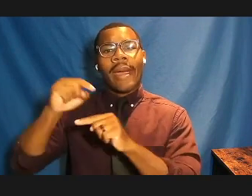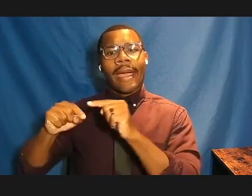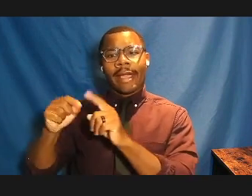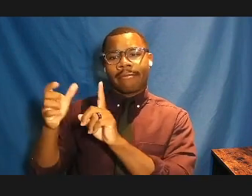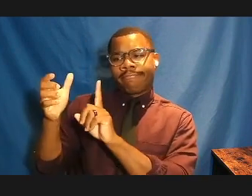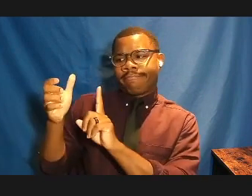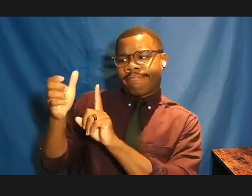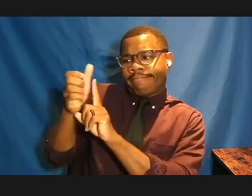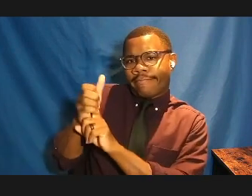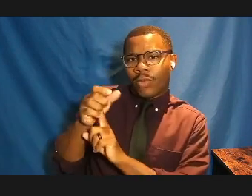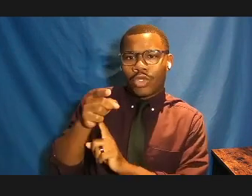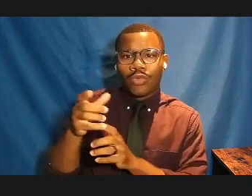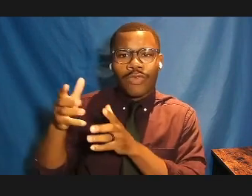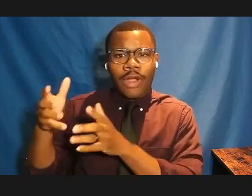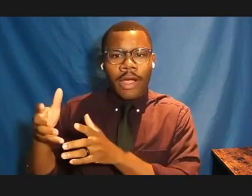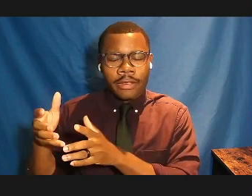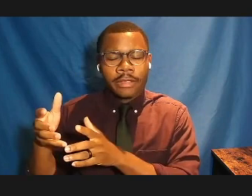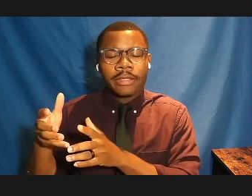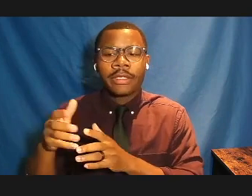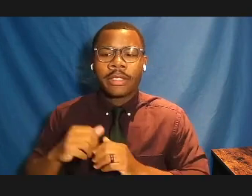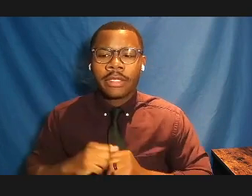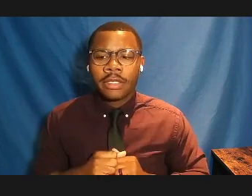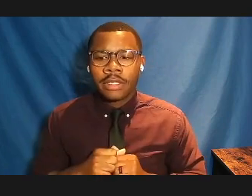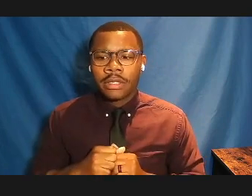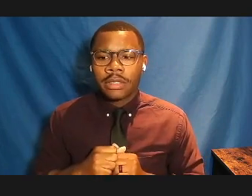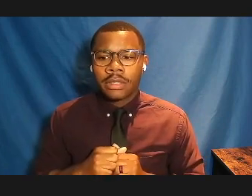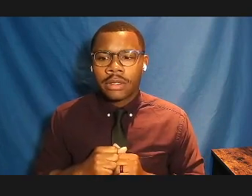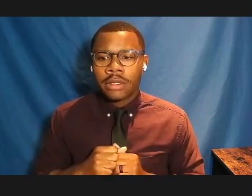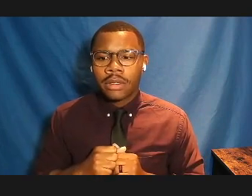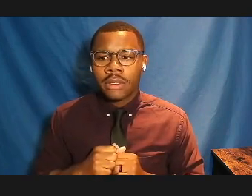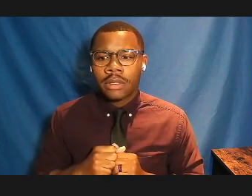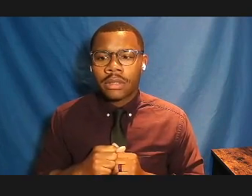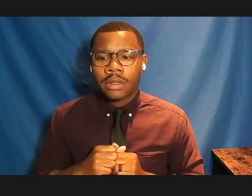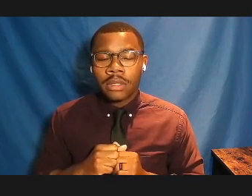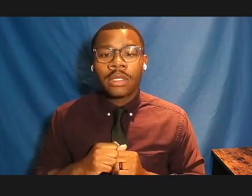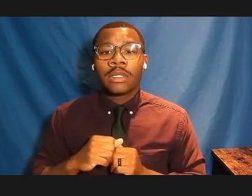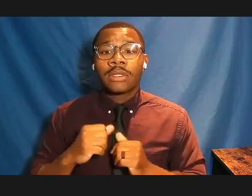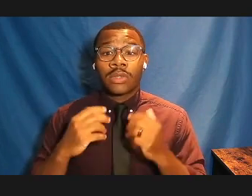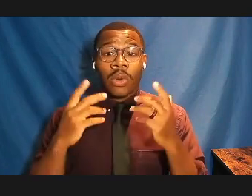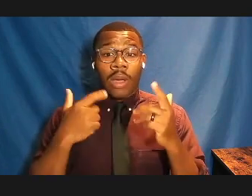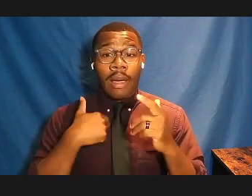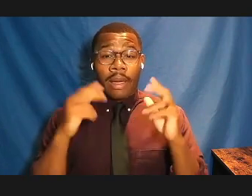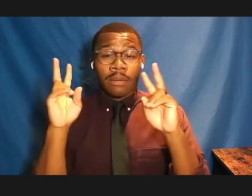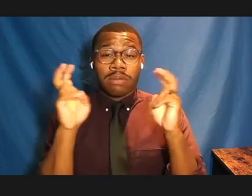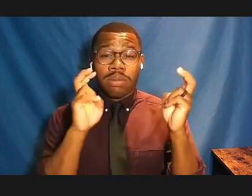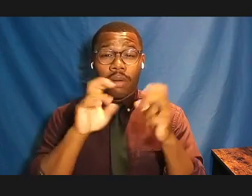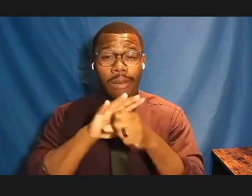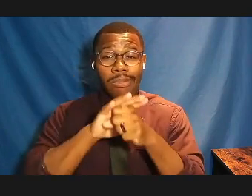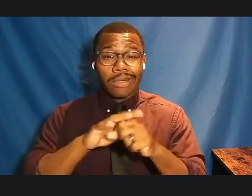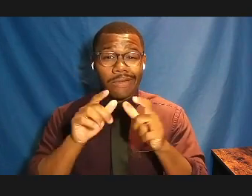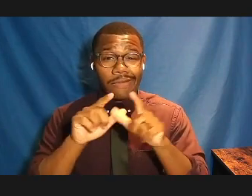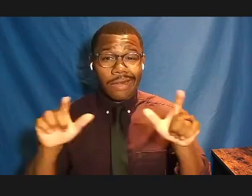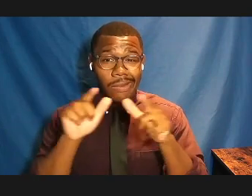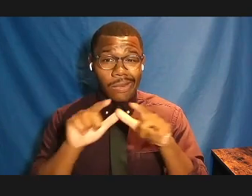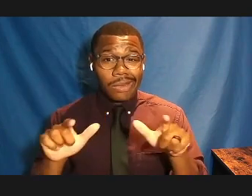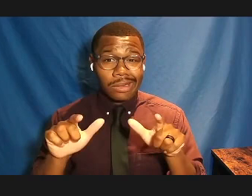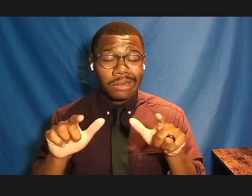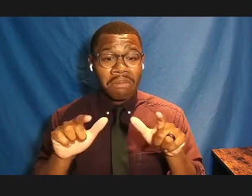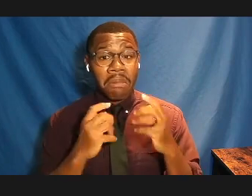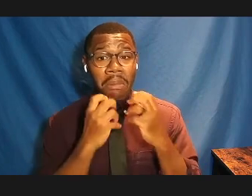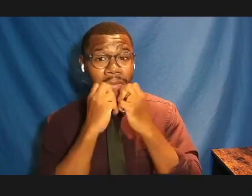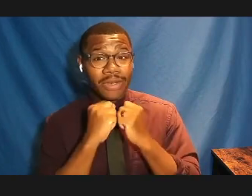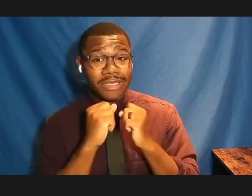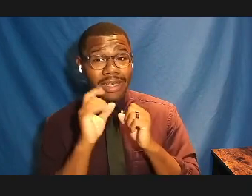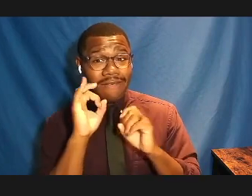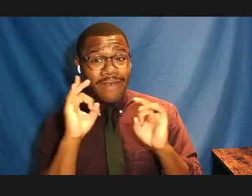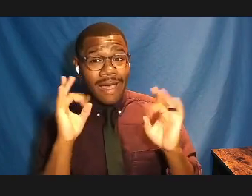you decide how to move forward. And I quote, Oppressive language does more than appreciate violence, it is violence, does